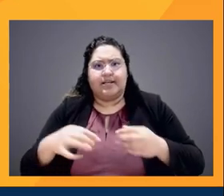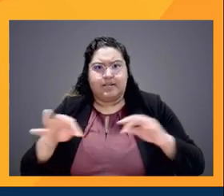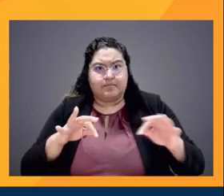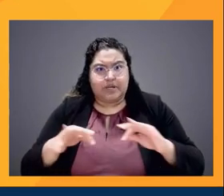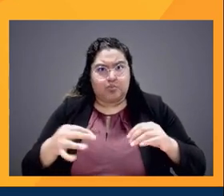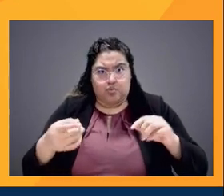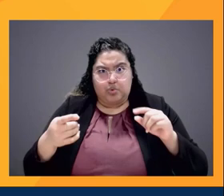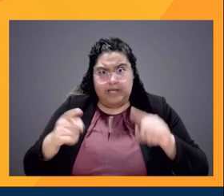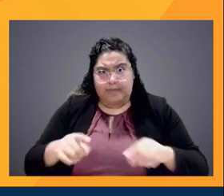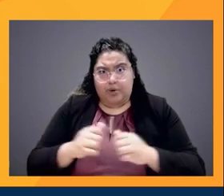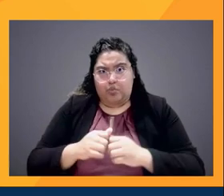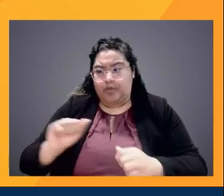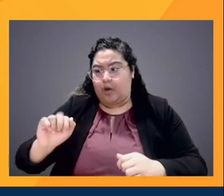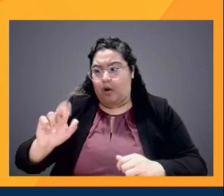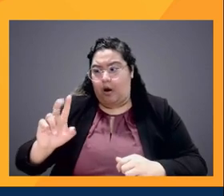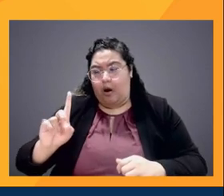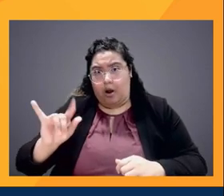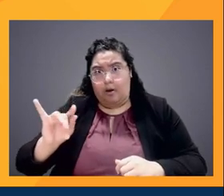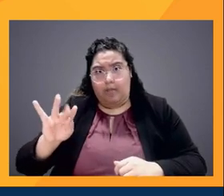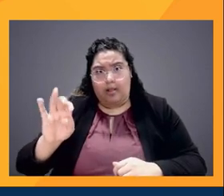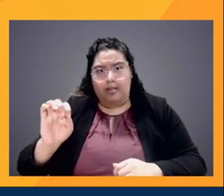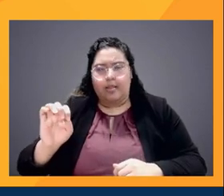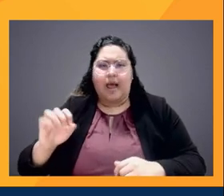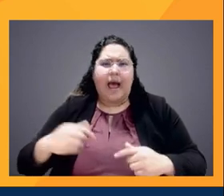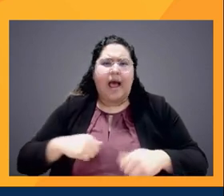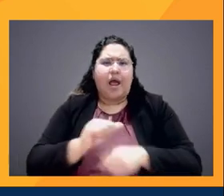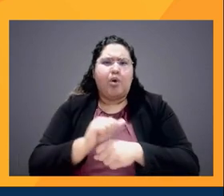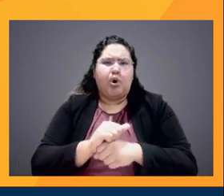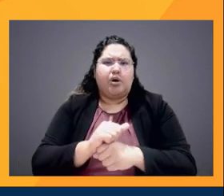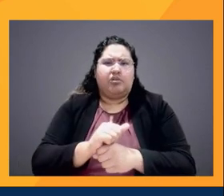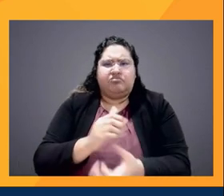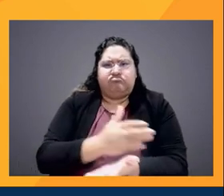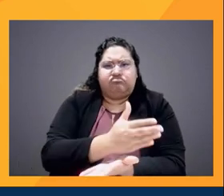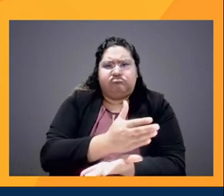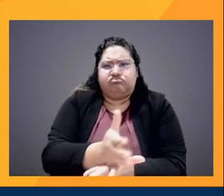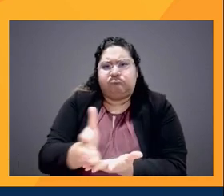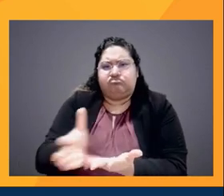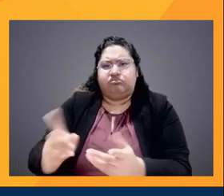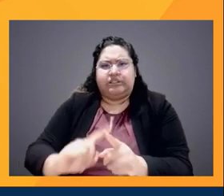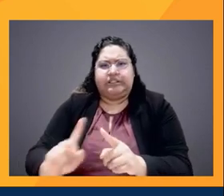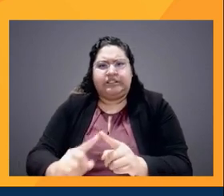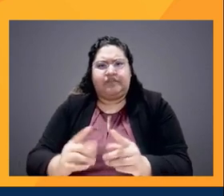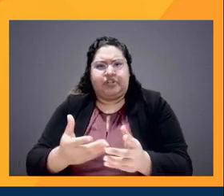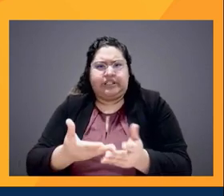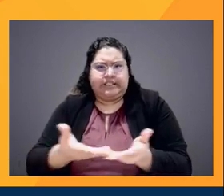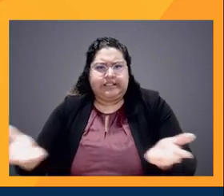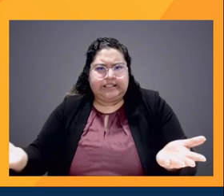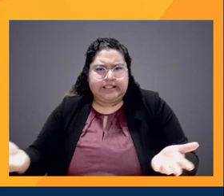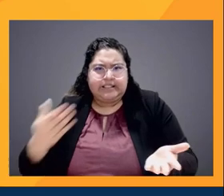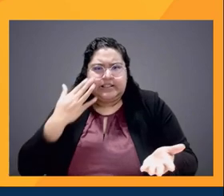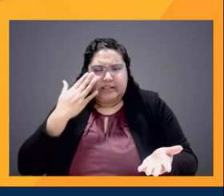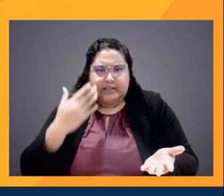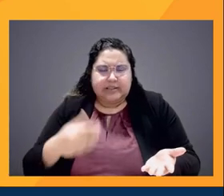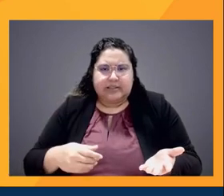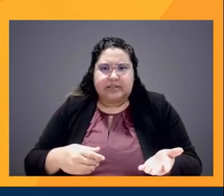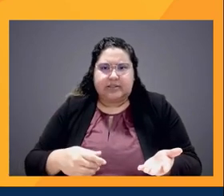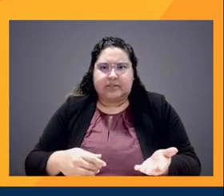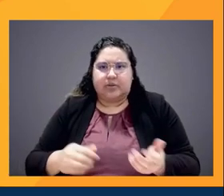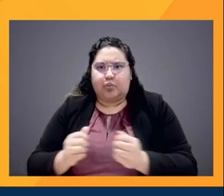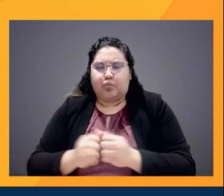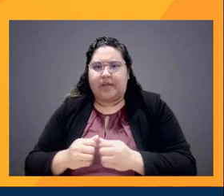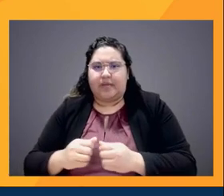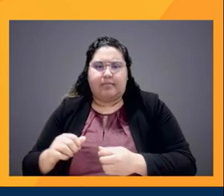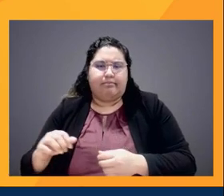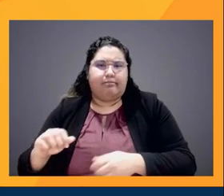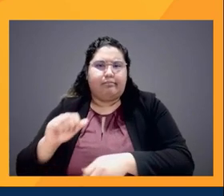across, you know, the aisle, if you want to be relevant to the audience that's listening here, with our colleagues at Amazon, both